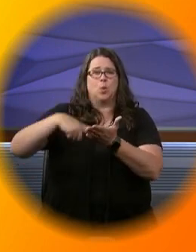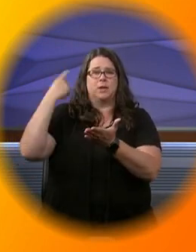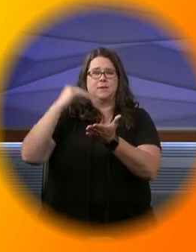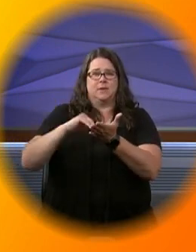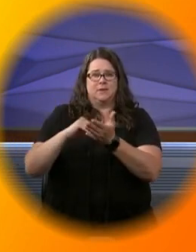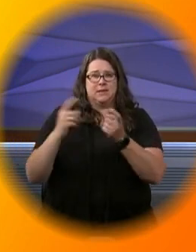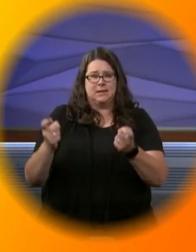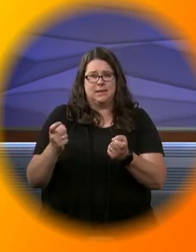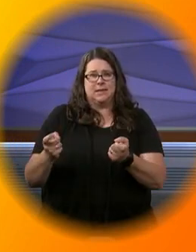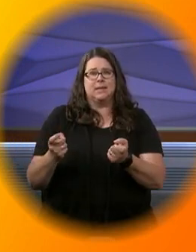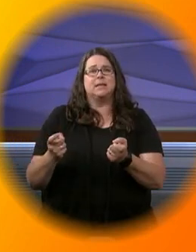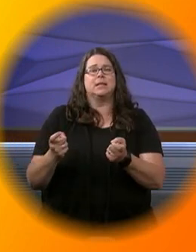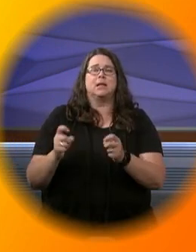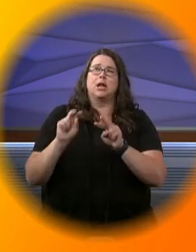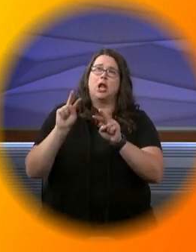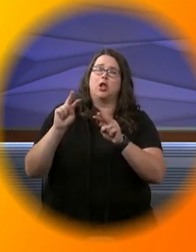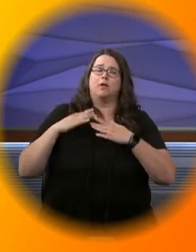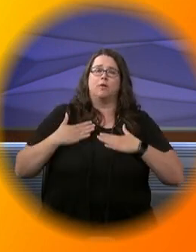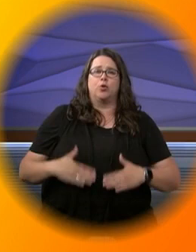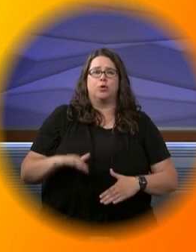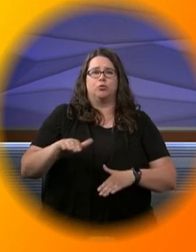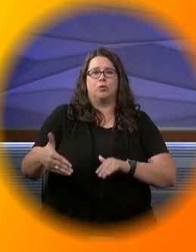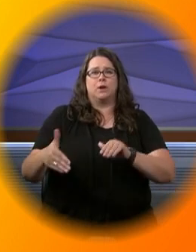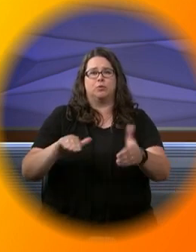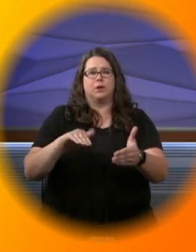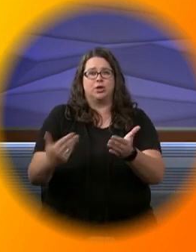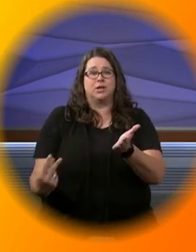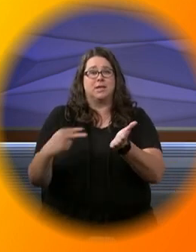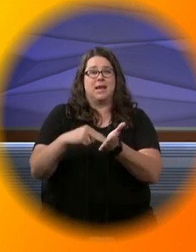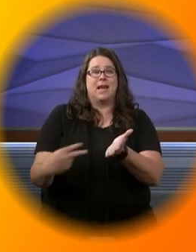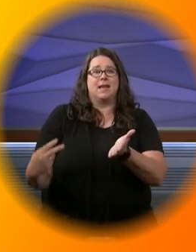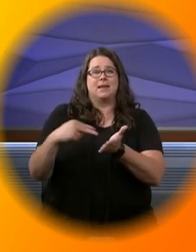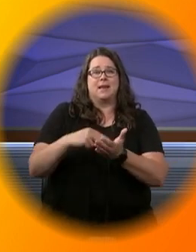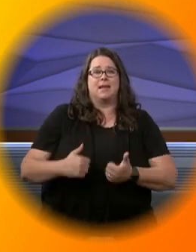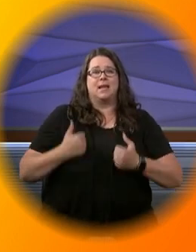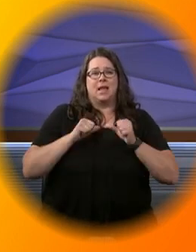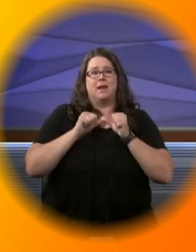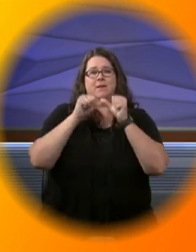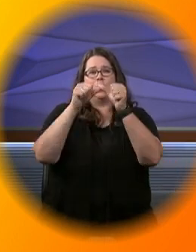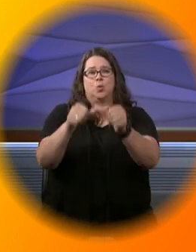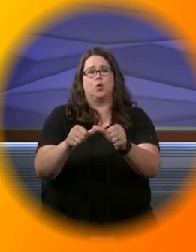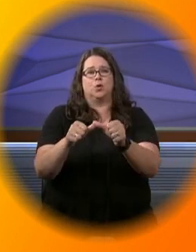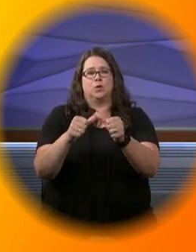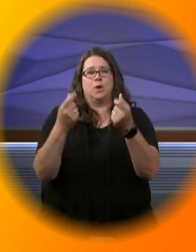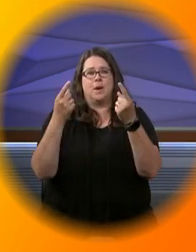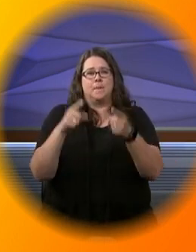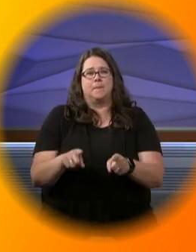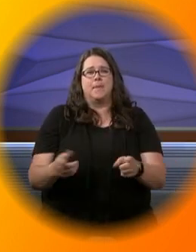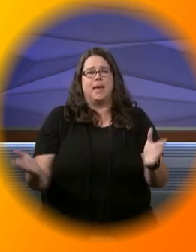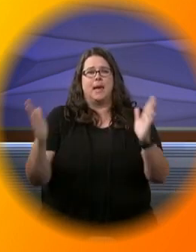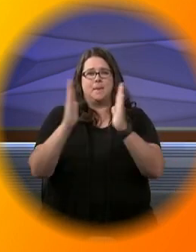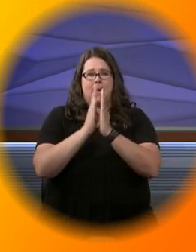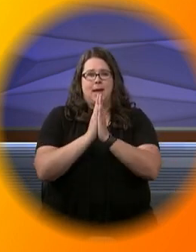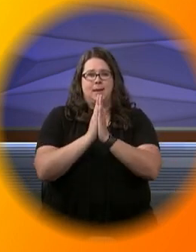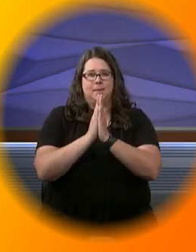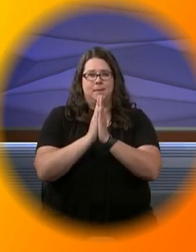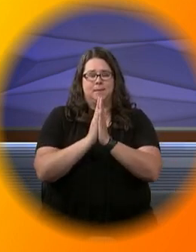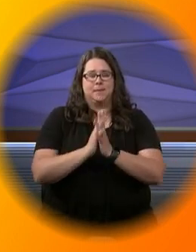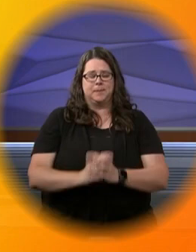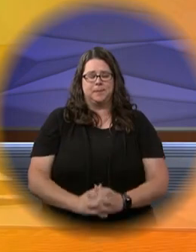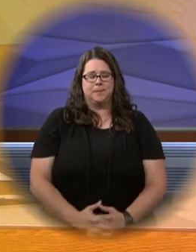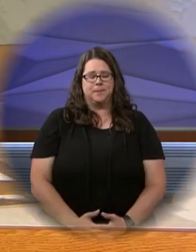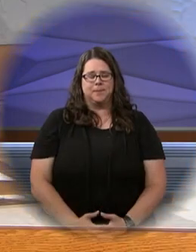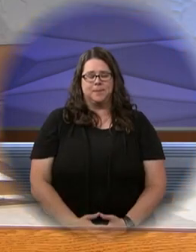baptism for the forgiveness of sins, and I look forward to the resurrection of the dead, and the life of the world to come. Amen.